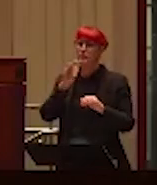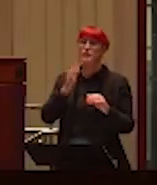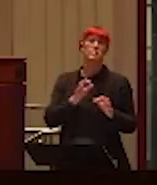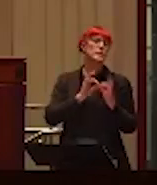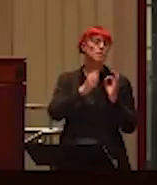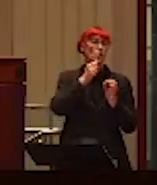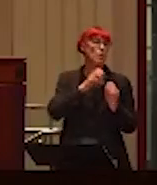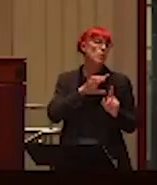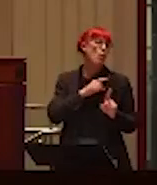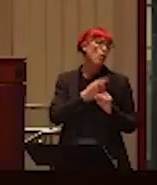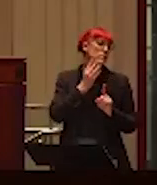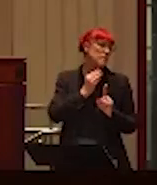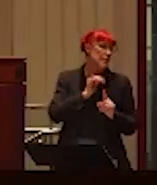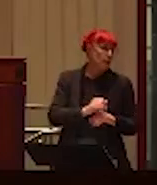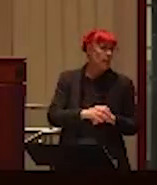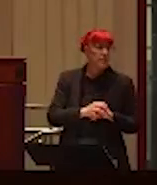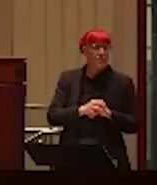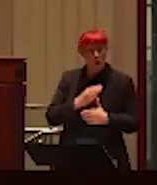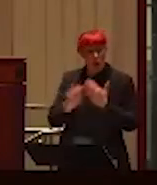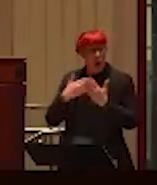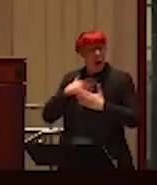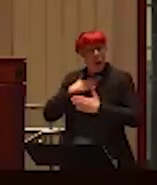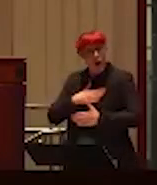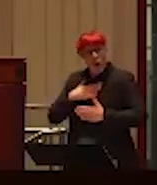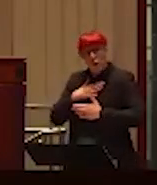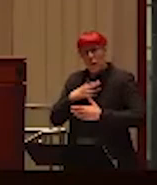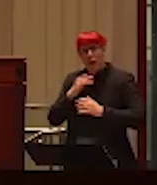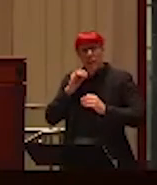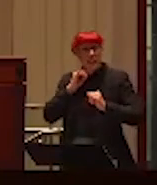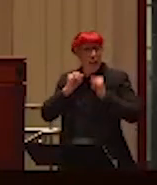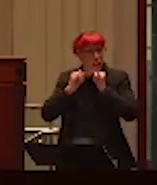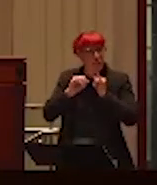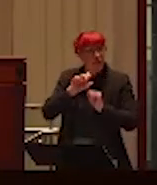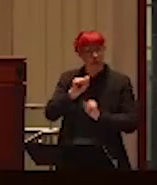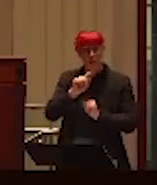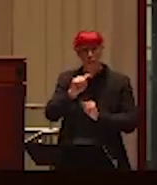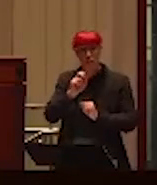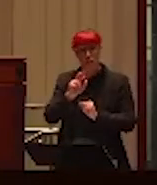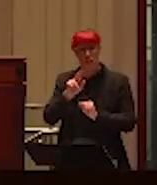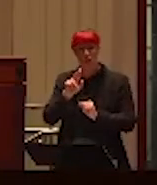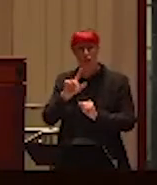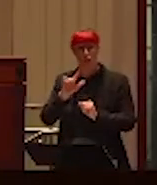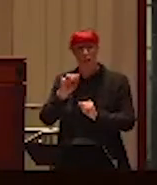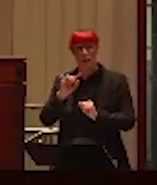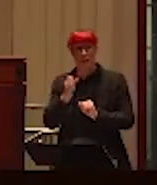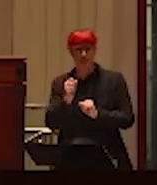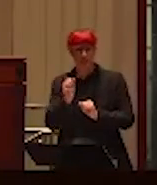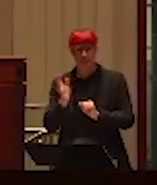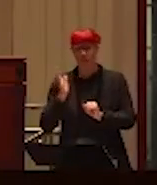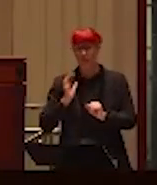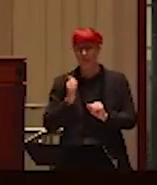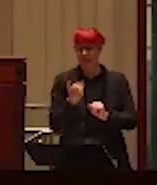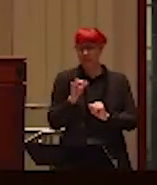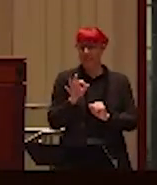did actually get the pleasure of interviewing the Sterlings, a long time ago, in 1995, a couple of years after they created the